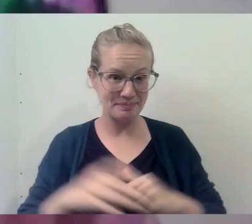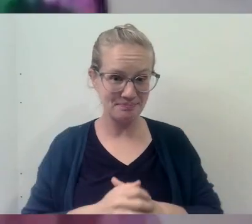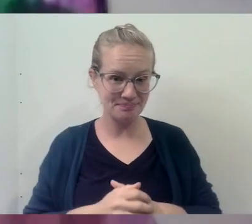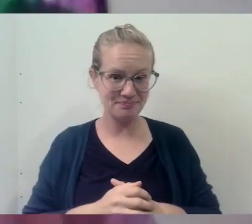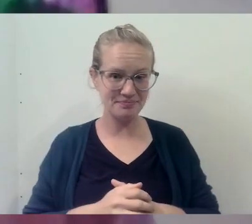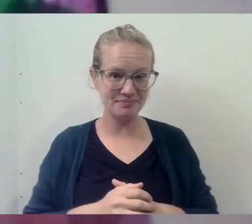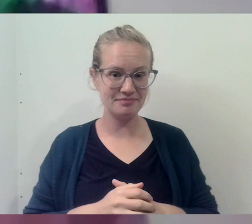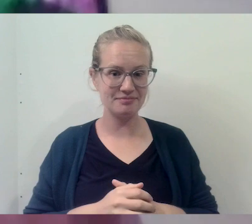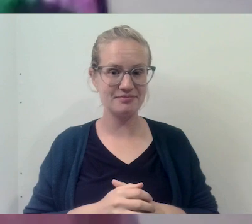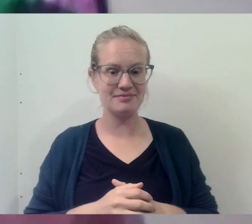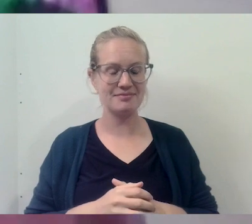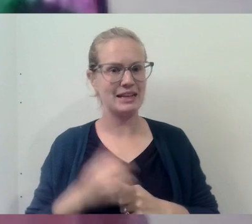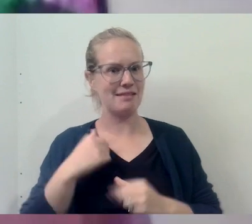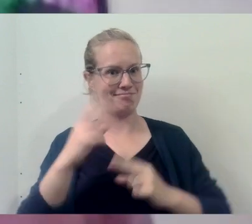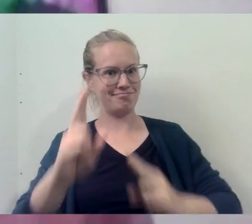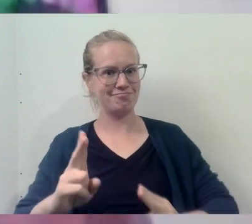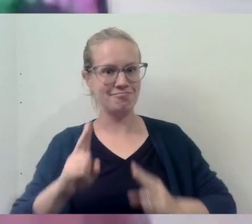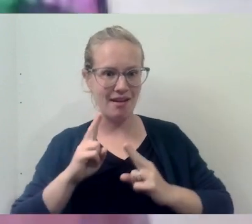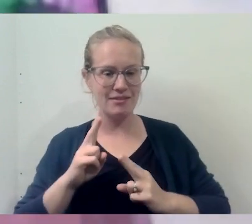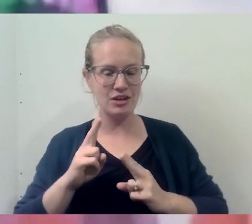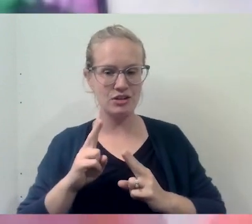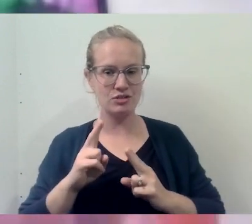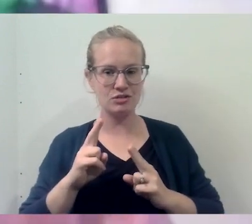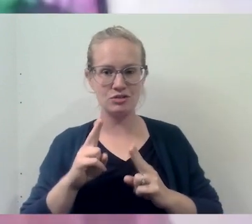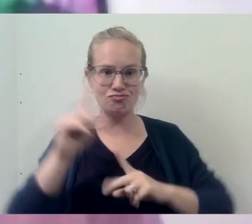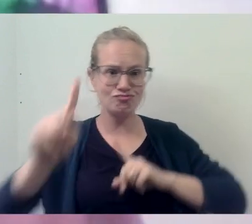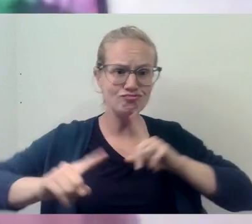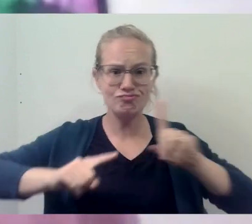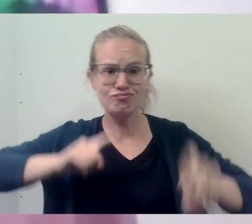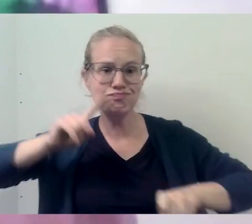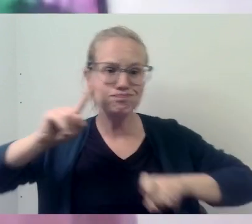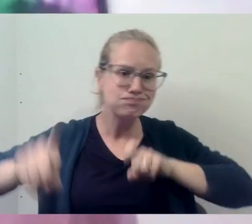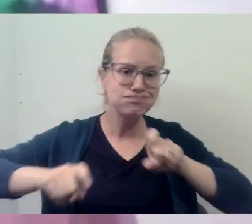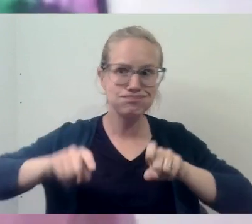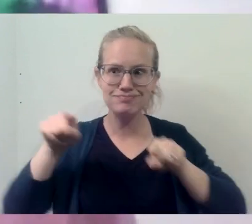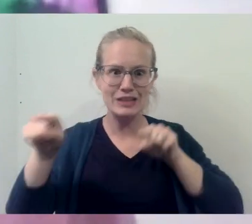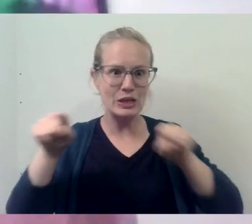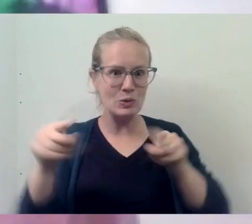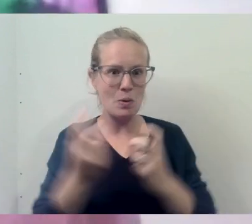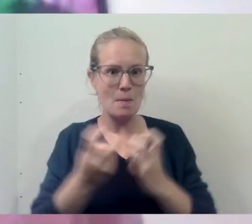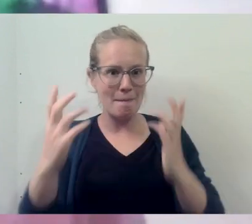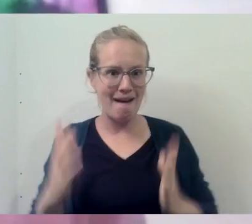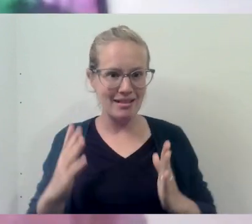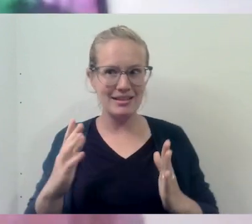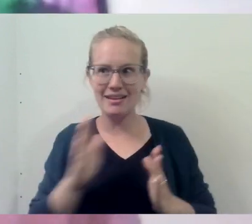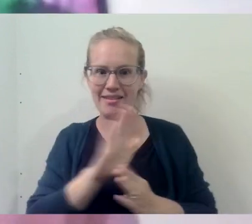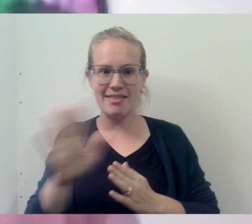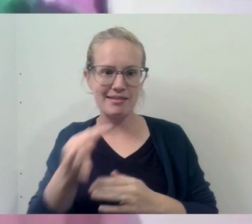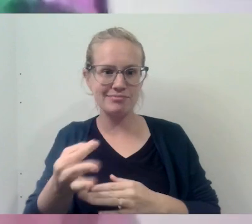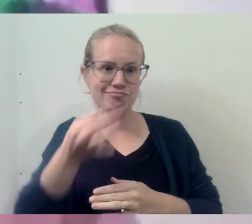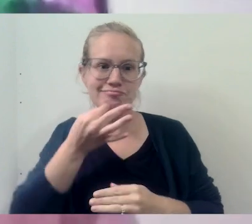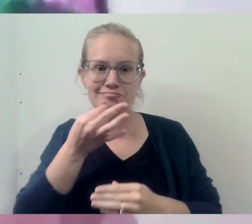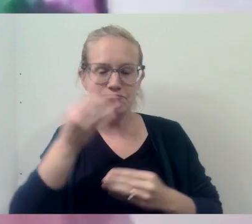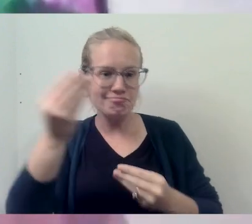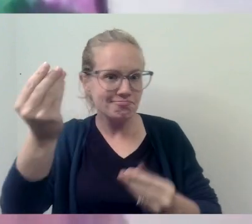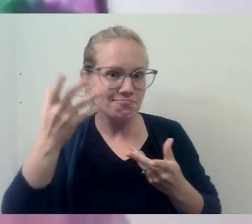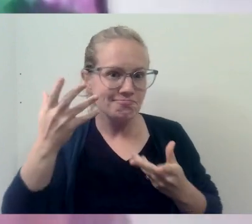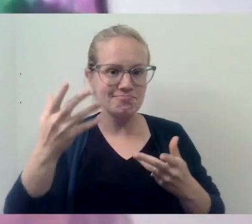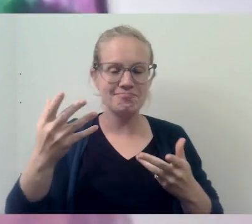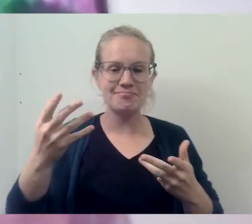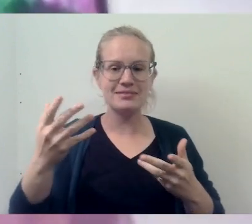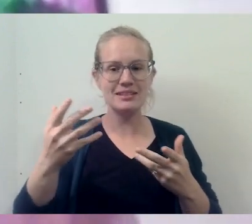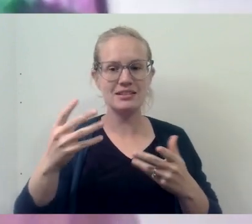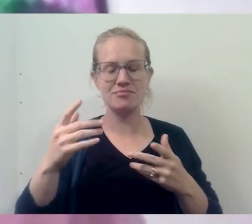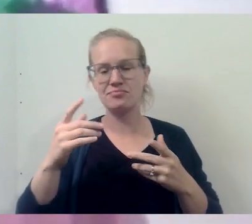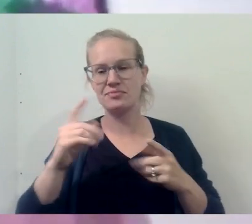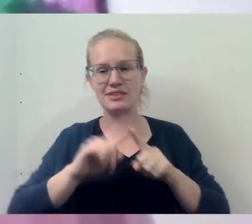I have the great honor to throw some questions at these two panelists and get their expert insights as we go through a